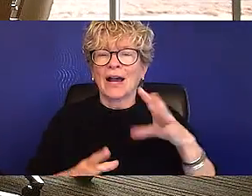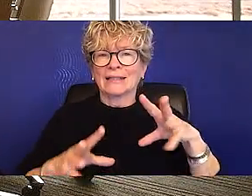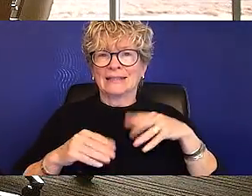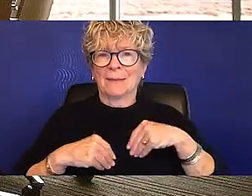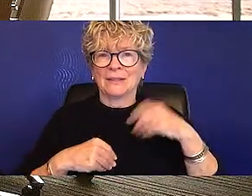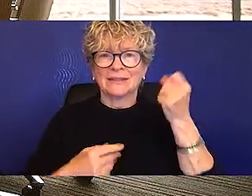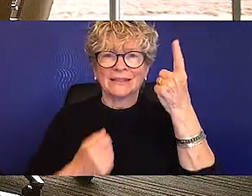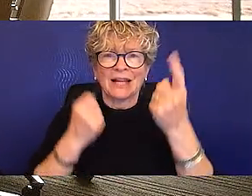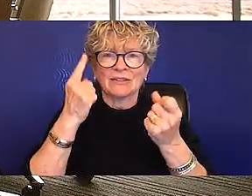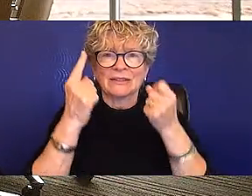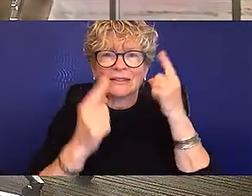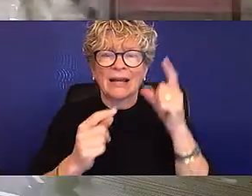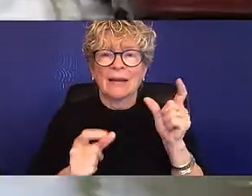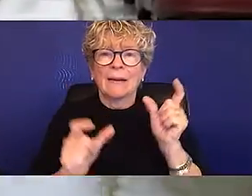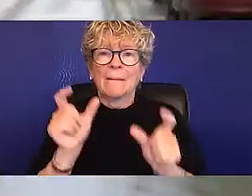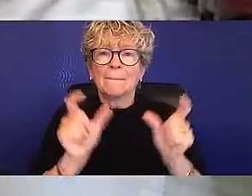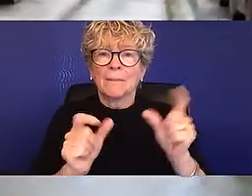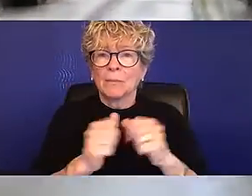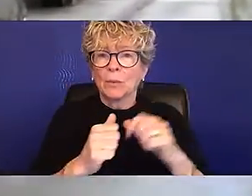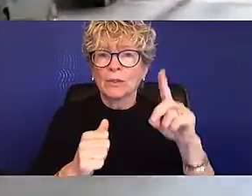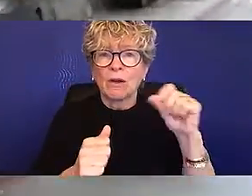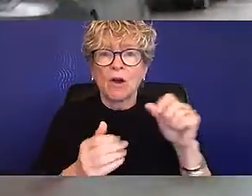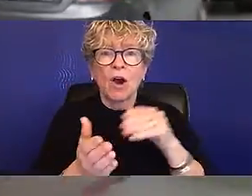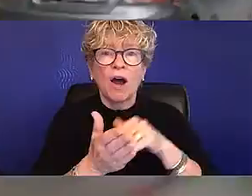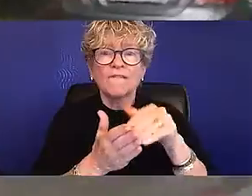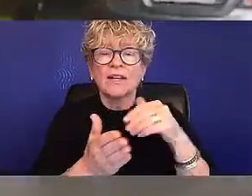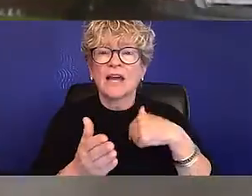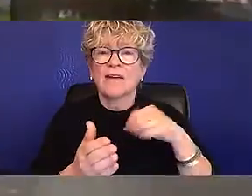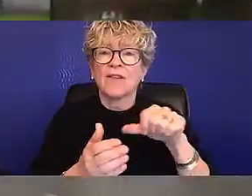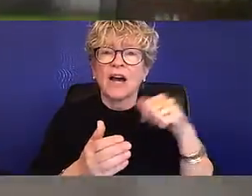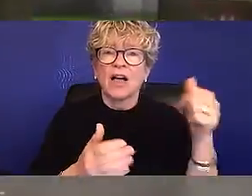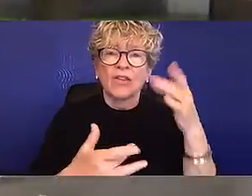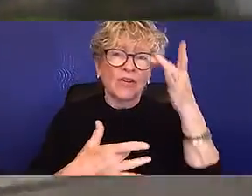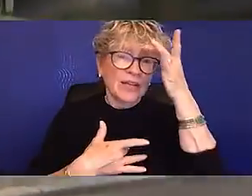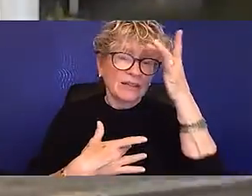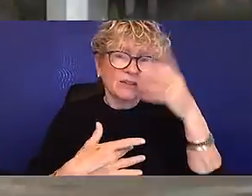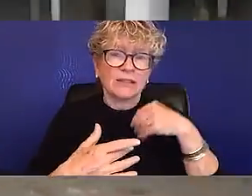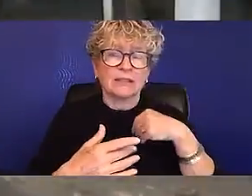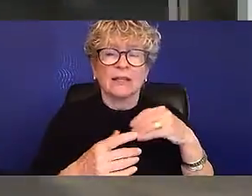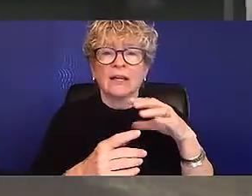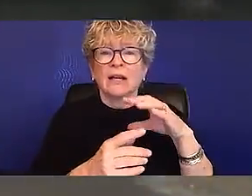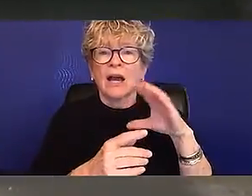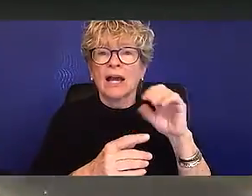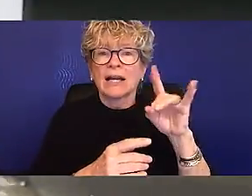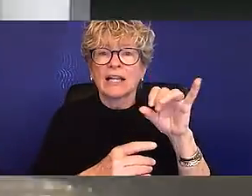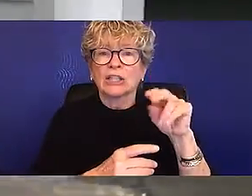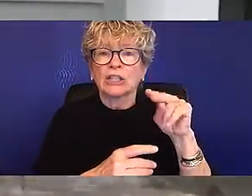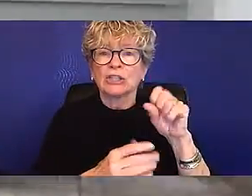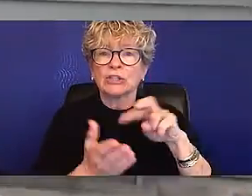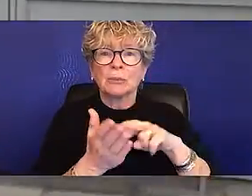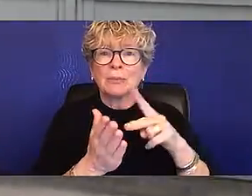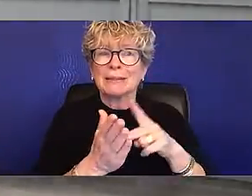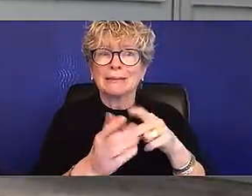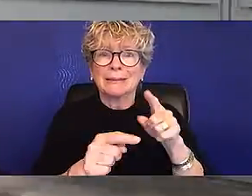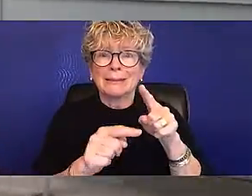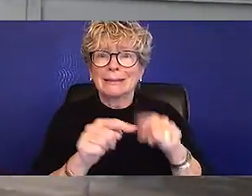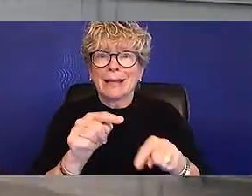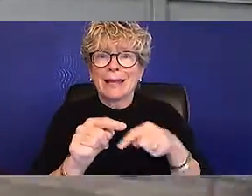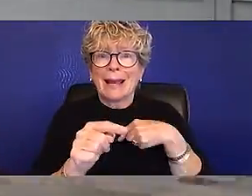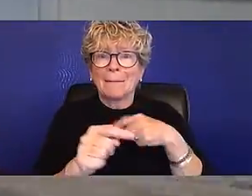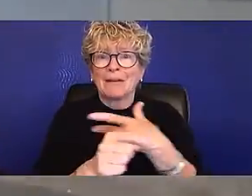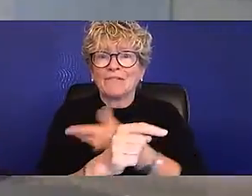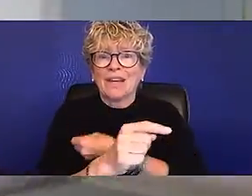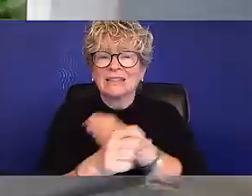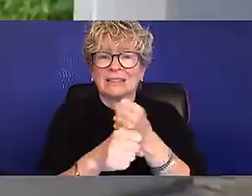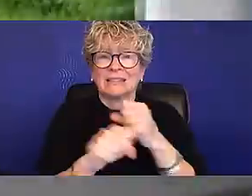acceptance and understanding. People with disabilities often have a number of illnesses and conditions that may prevent